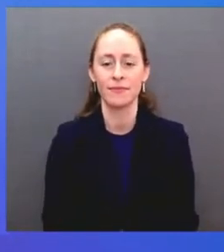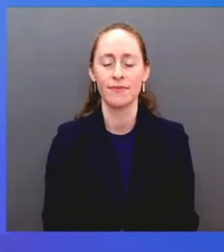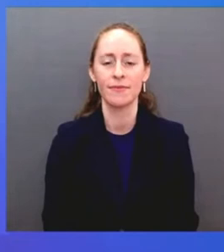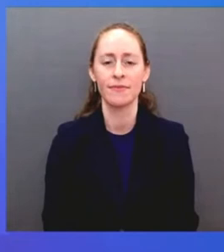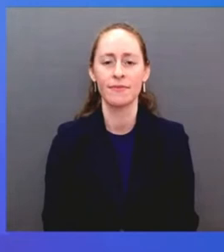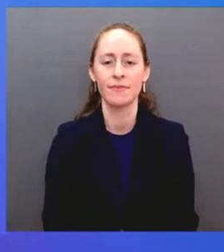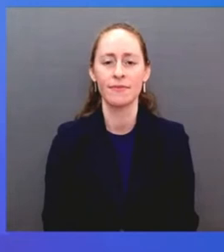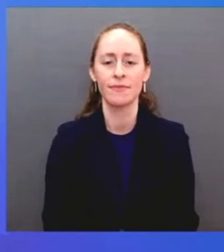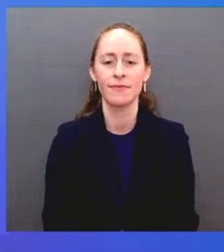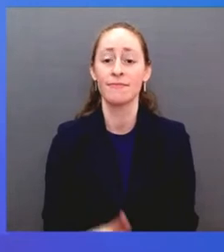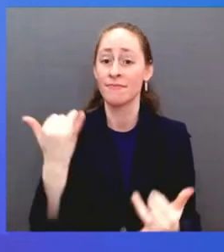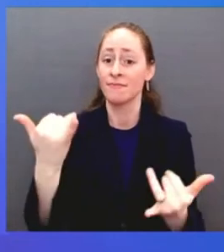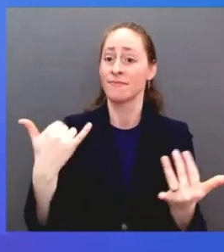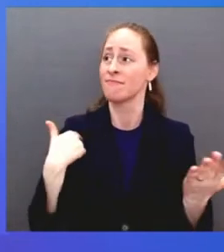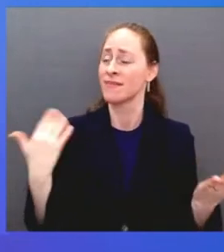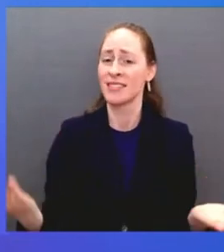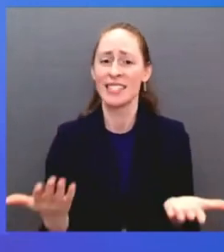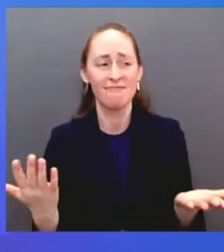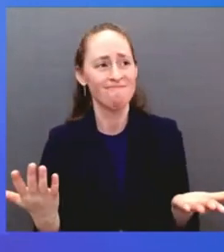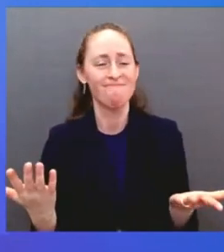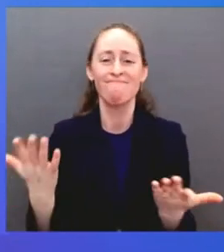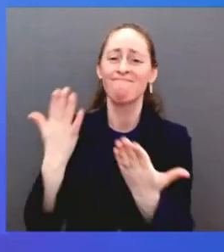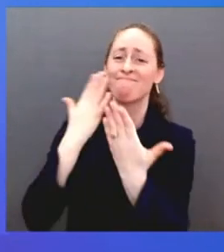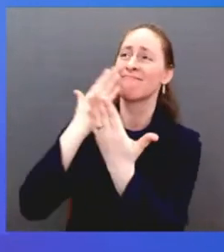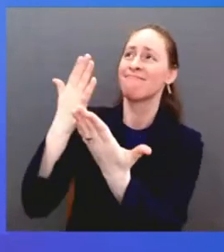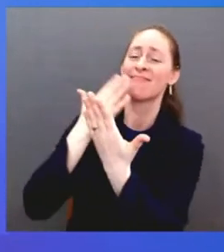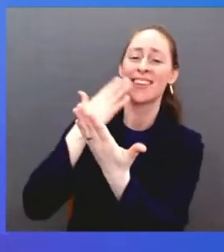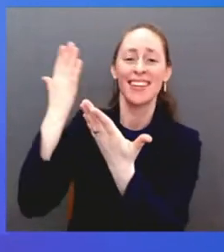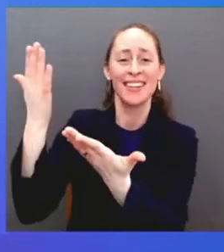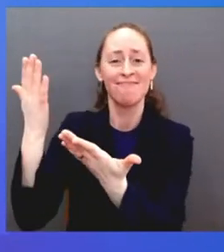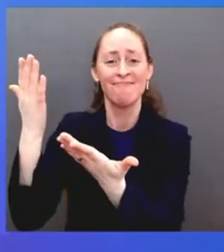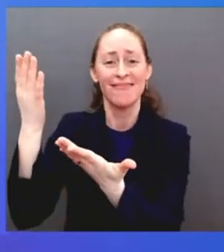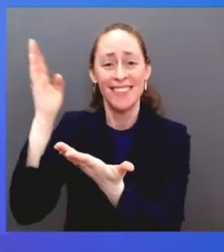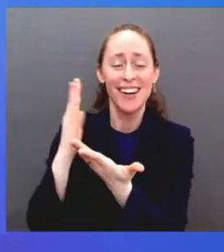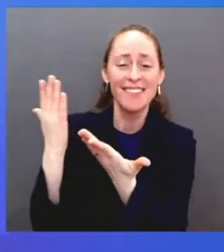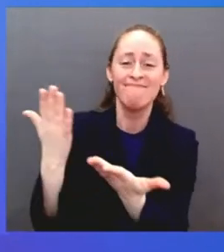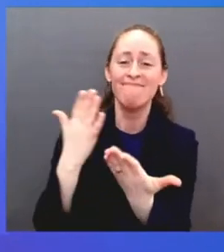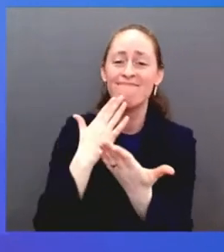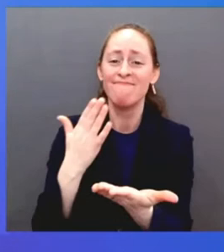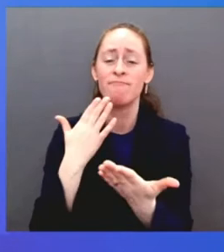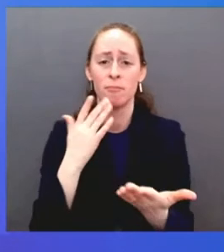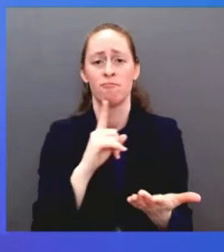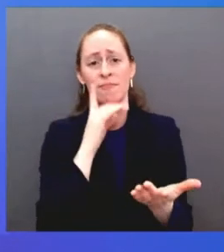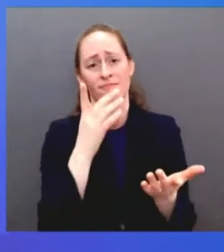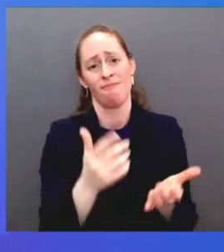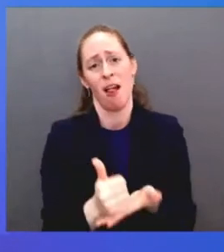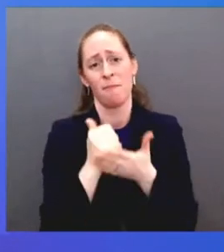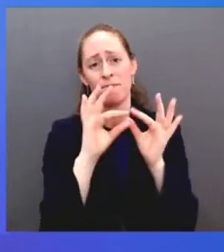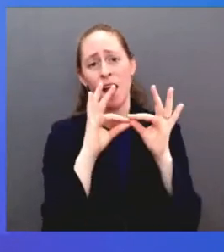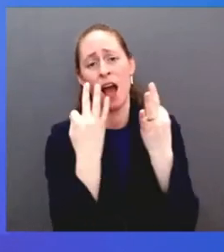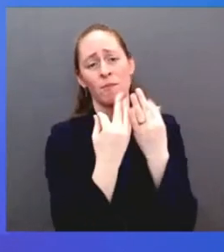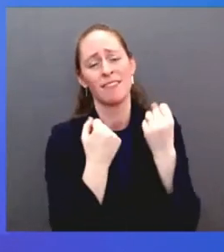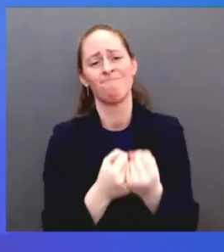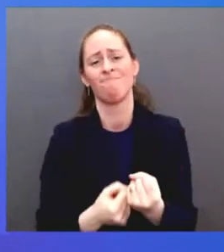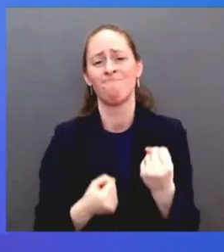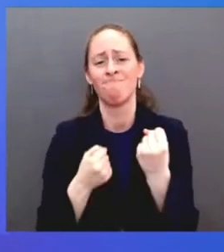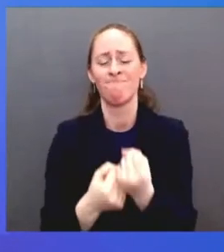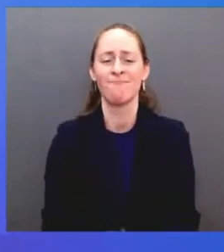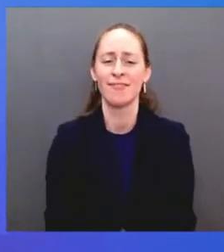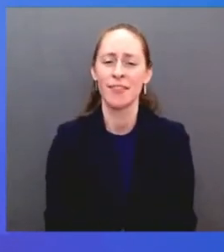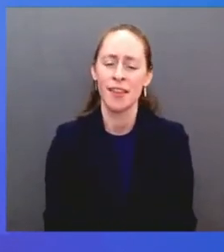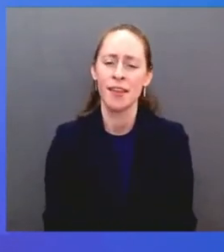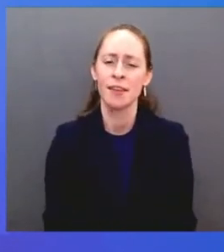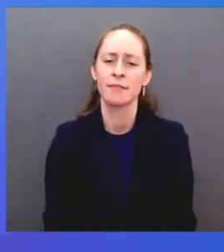support that I've received from my family. I have also been blessed with many dear friends, colleagues, mentors,